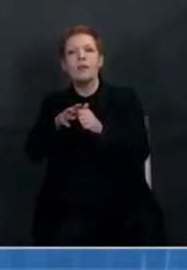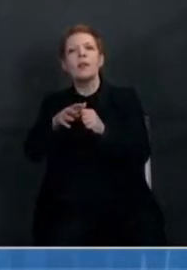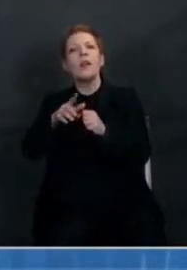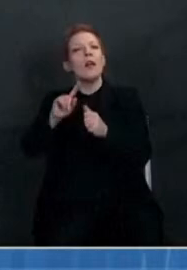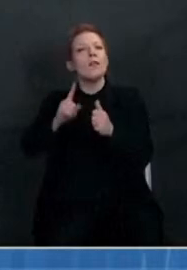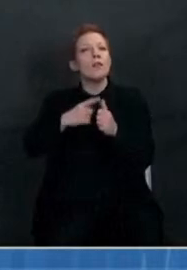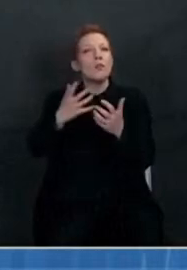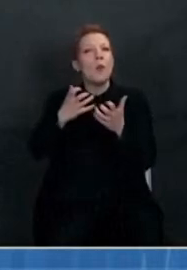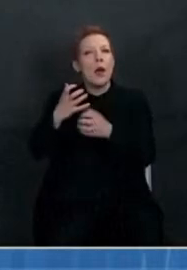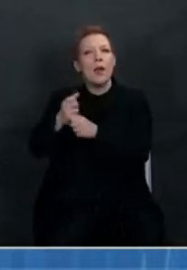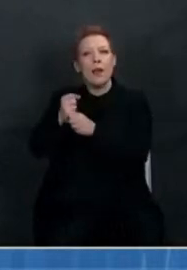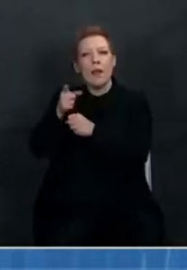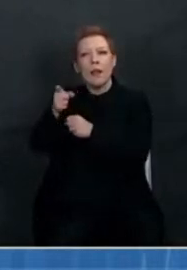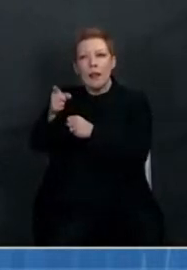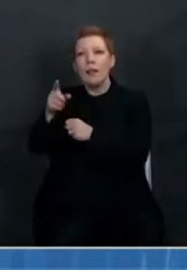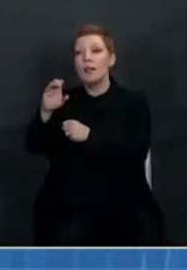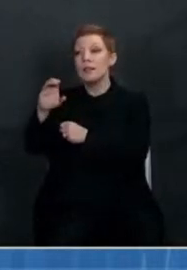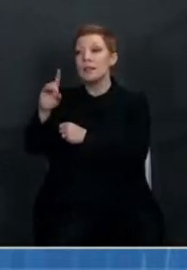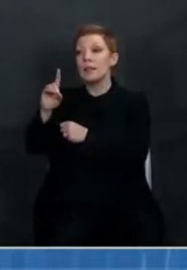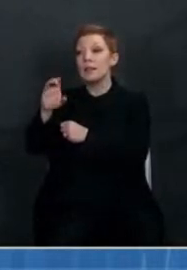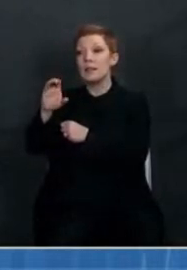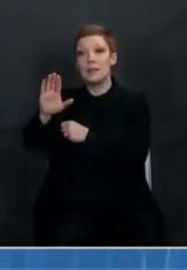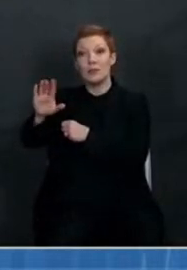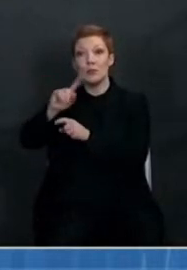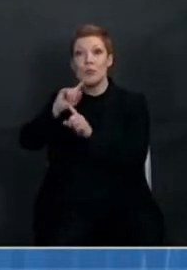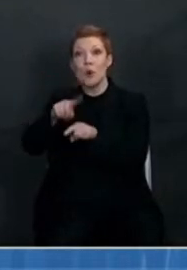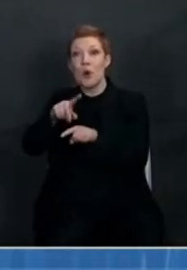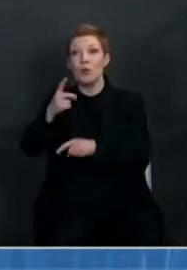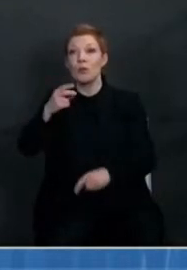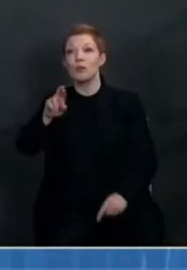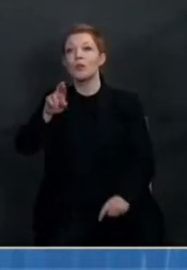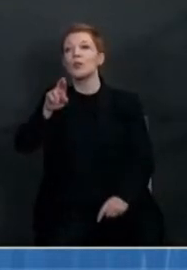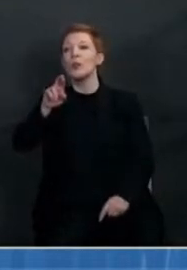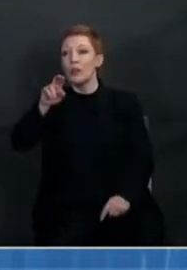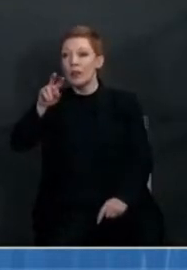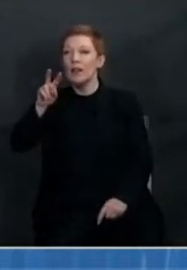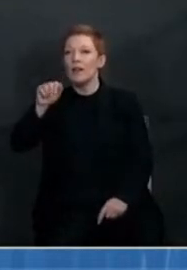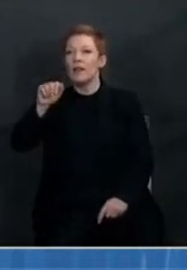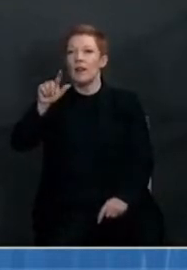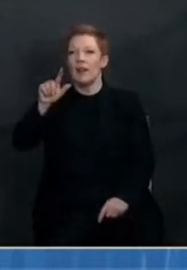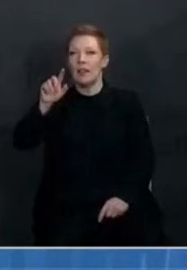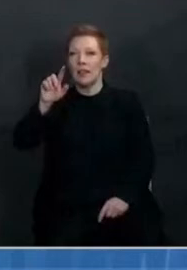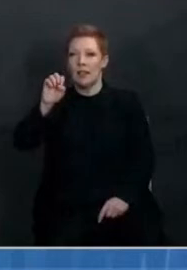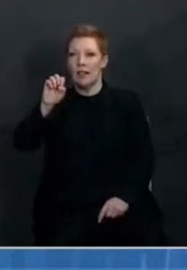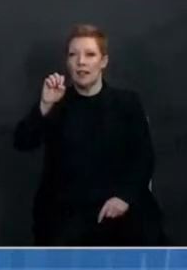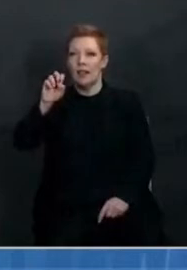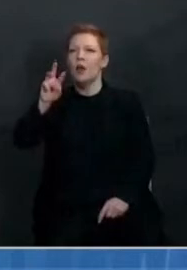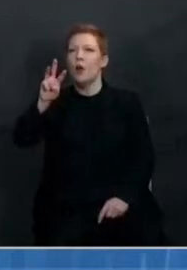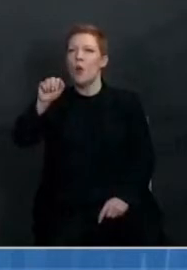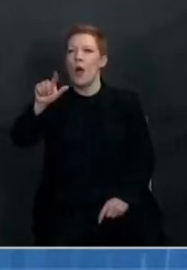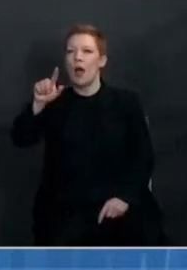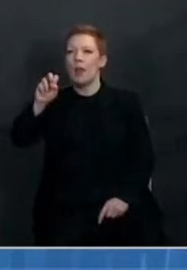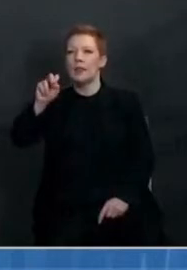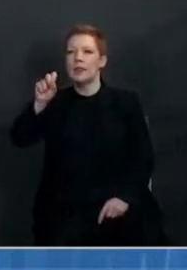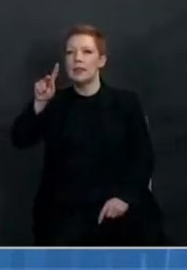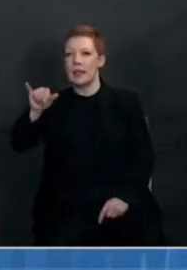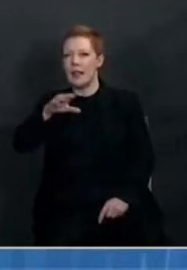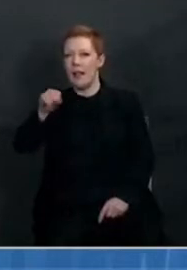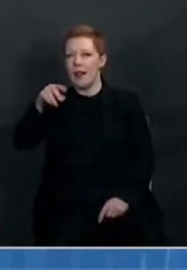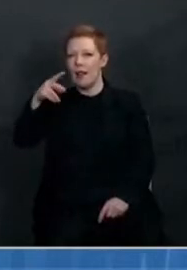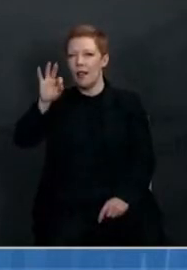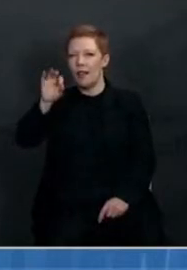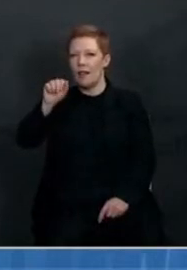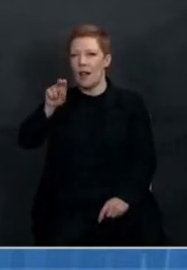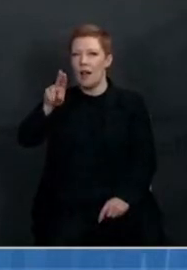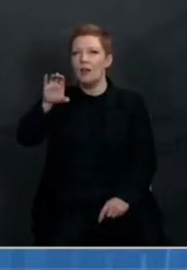quick CDC report from Dr. Walensky, an update from Dr. Fauci, and Dr. Nunez-Smith, who will talk about the challenges